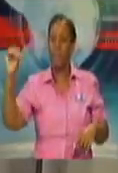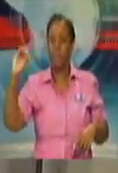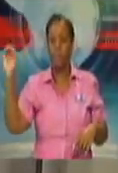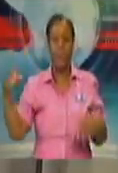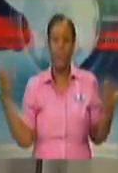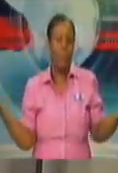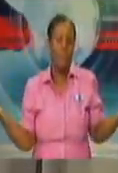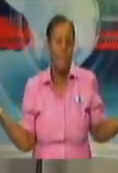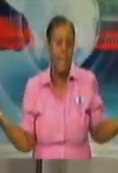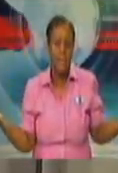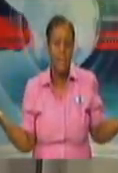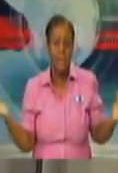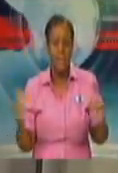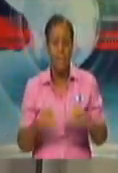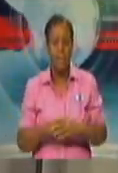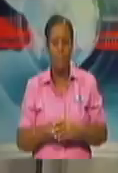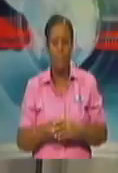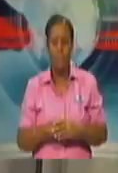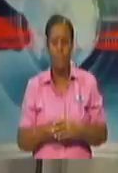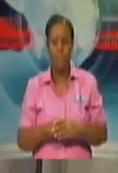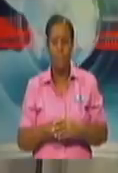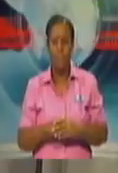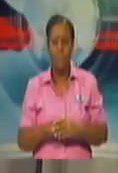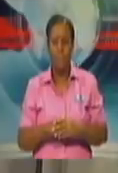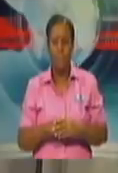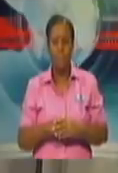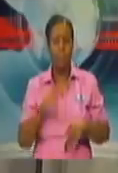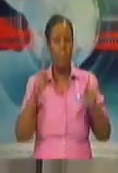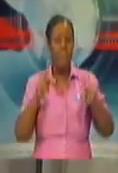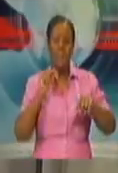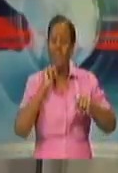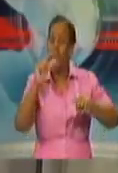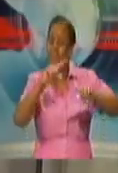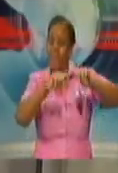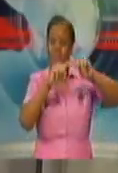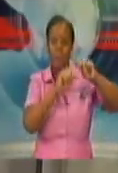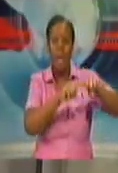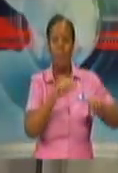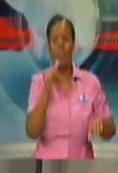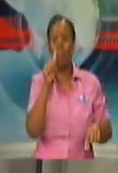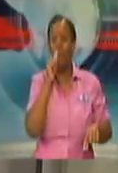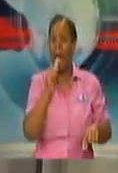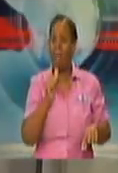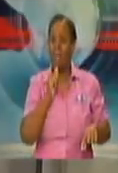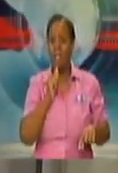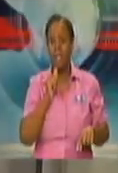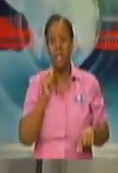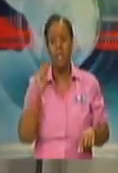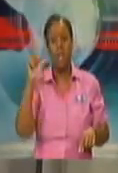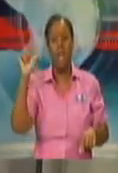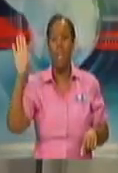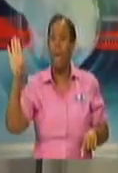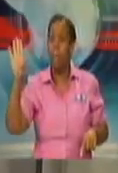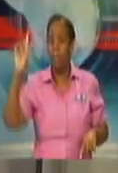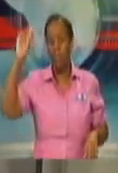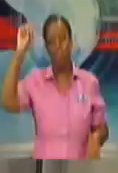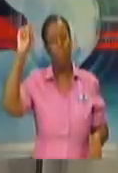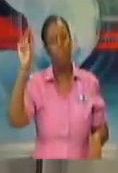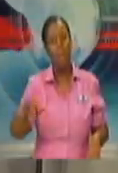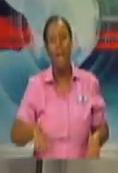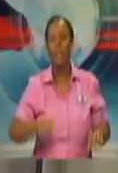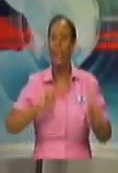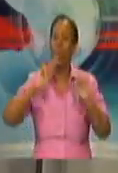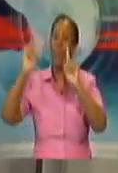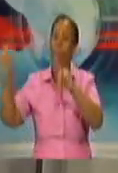how unreliable tests outside of PCR are. And